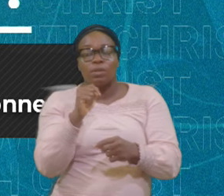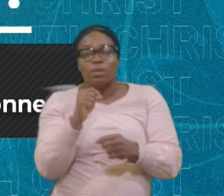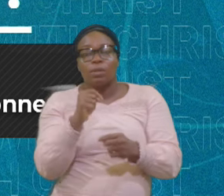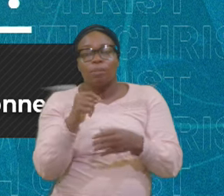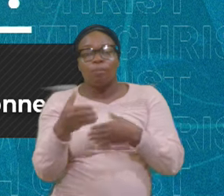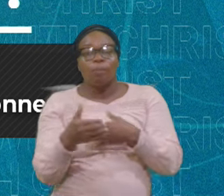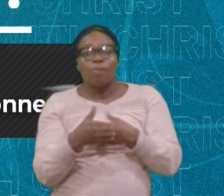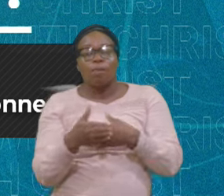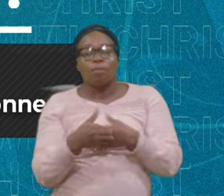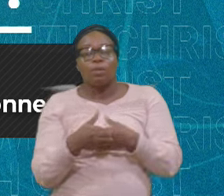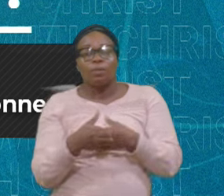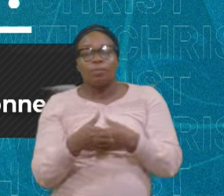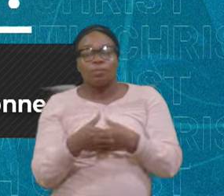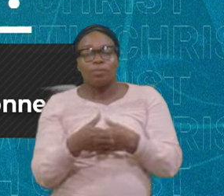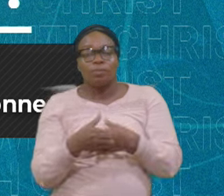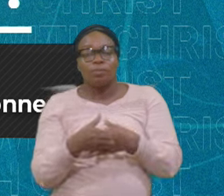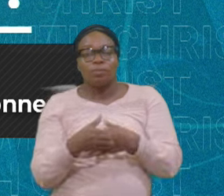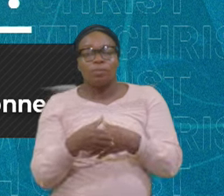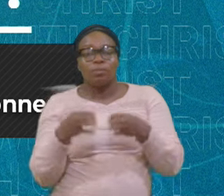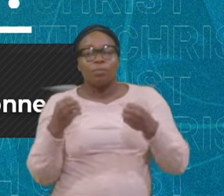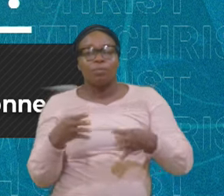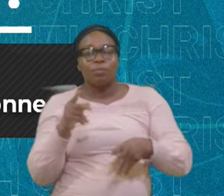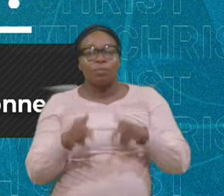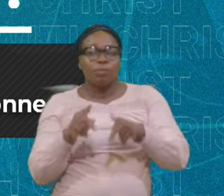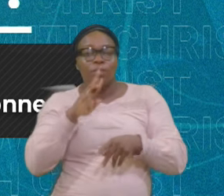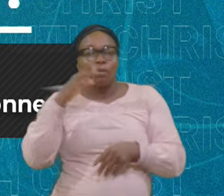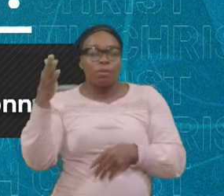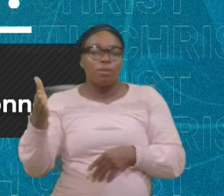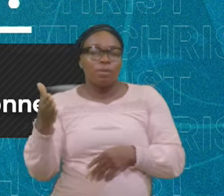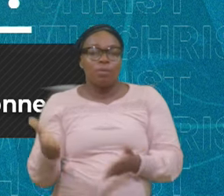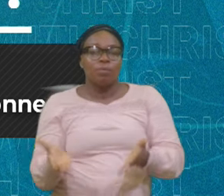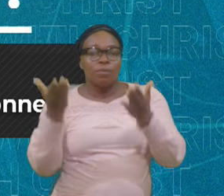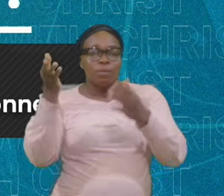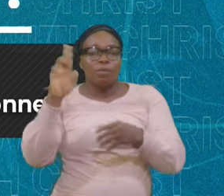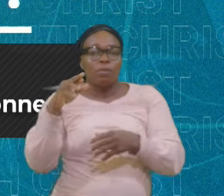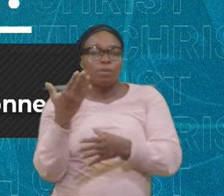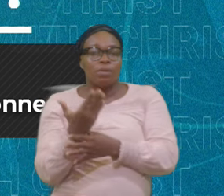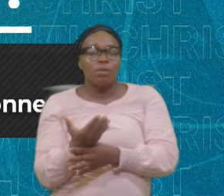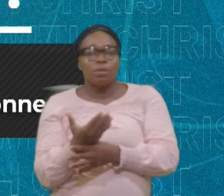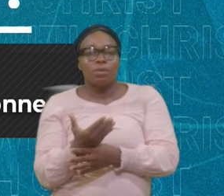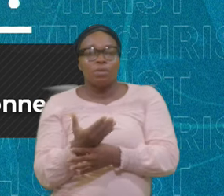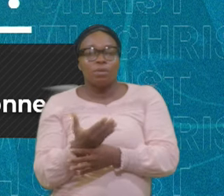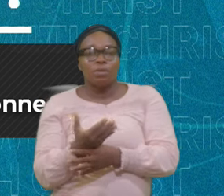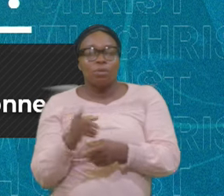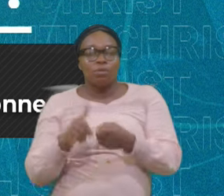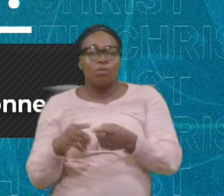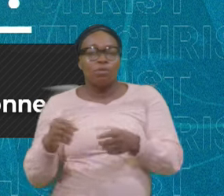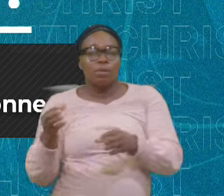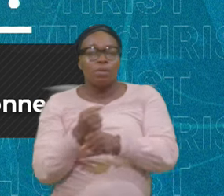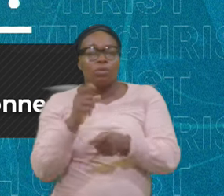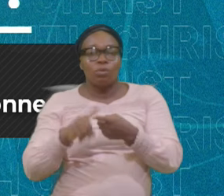Building A Lot Of Our People Are There Raising Up Their Hands So Please Let's Spread Ourselves And Get To The Back